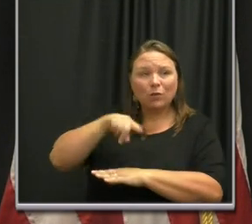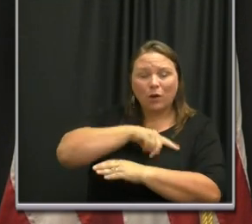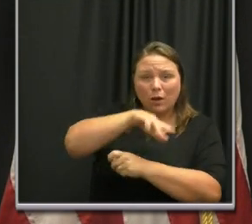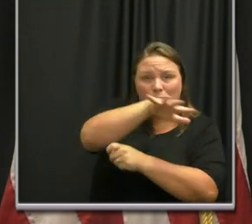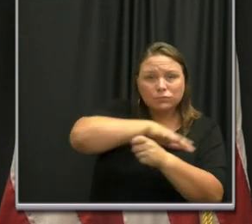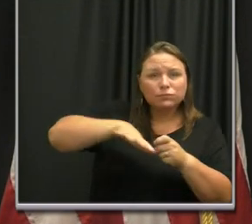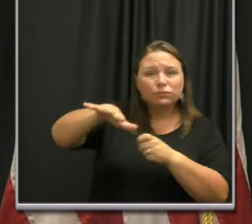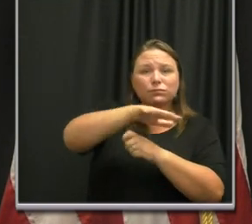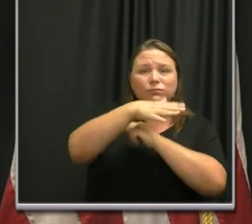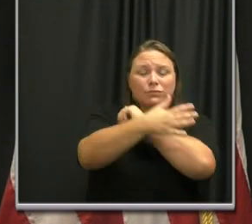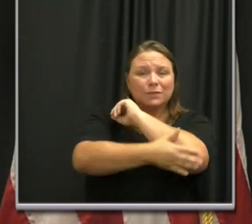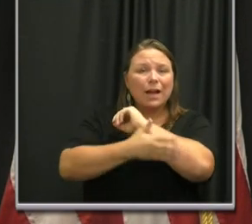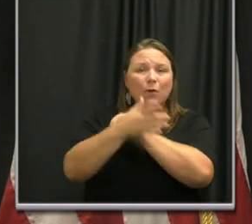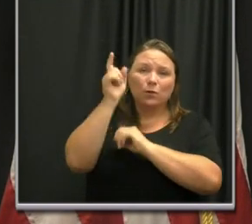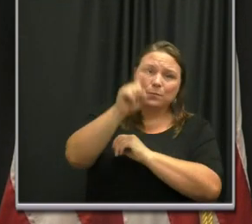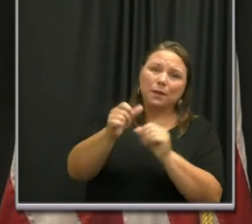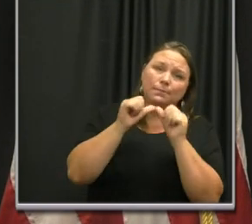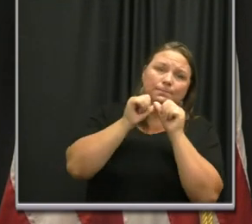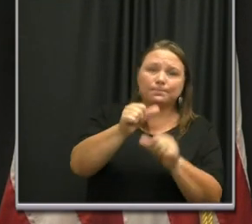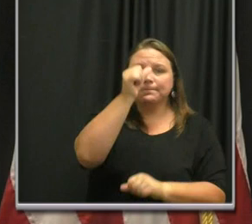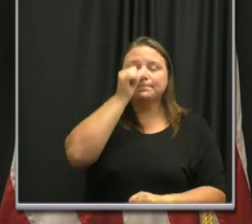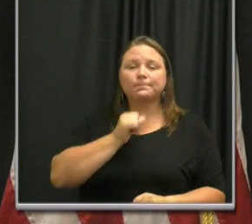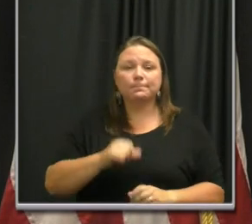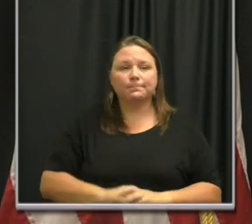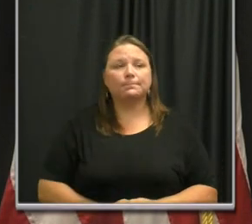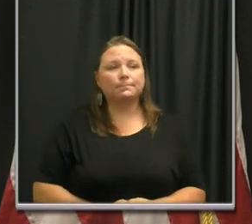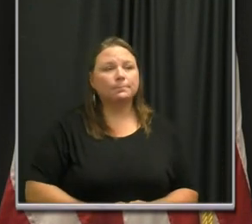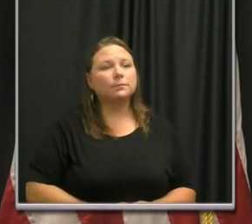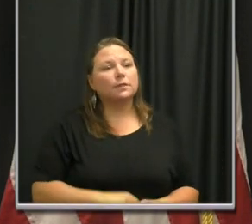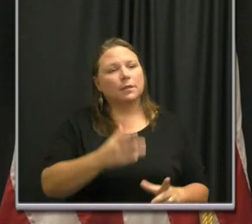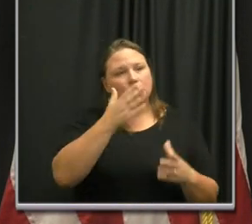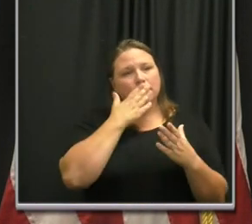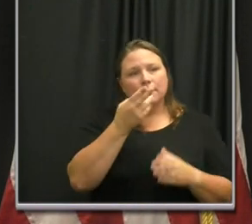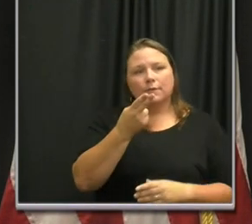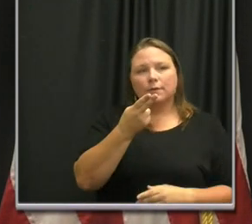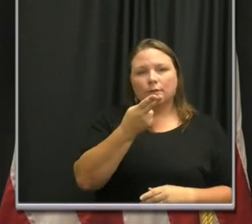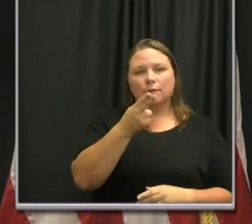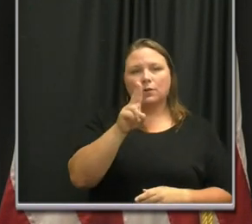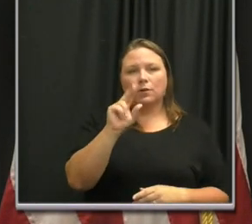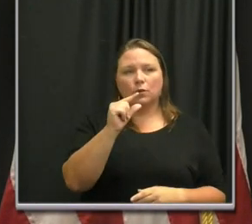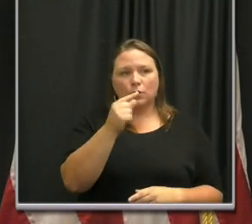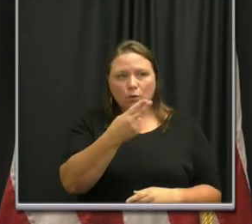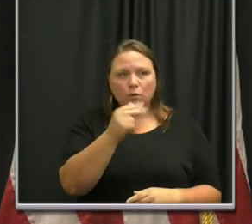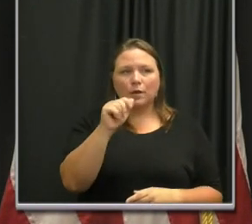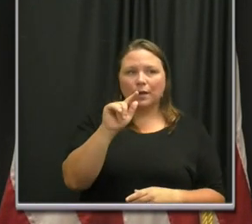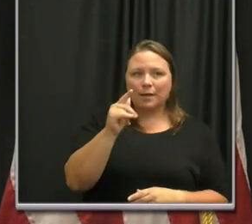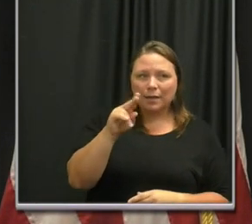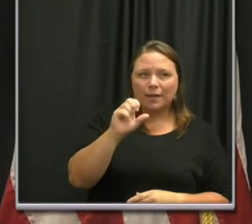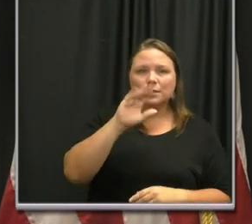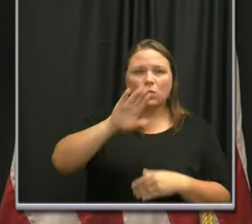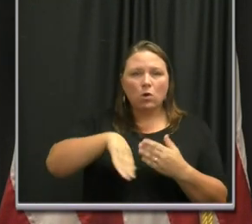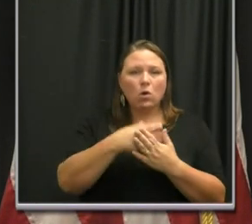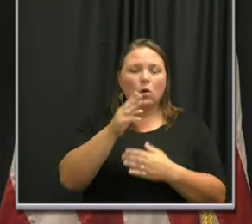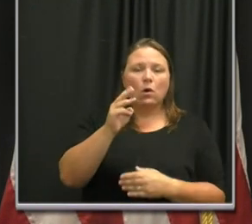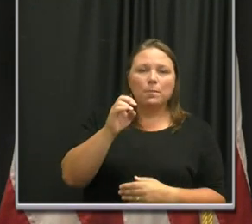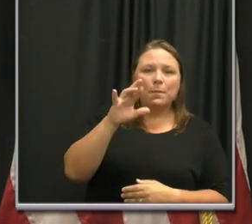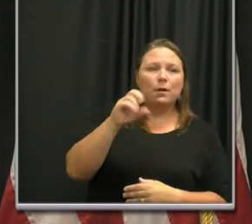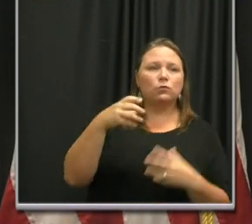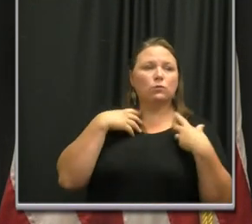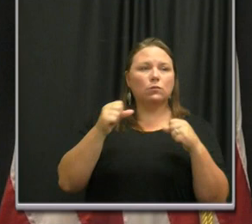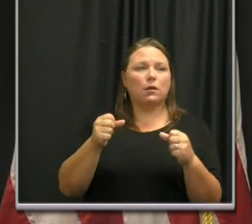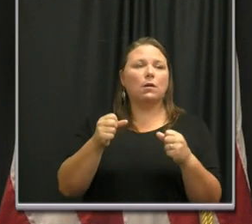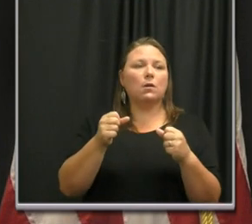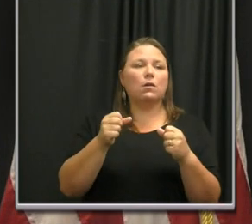surrounding counties, we must be vigilant. I'm grateful to Hugh Atkins and all our Metro public health personnel for their hard work and